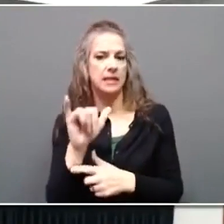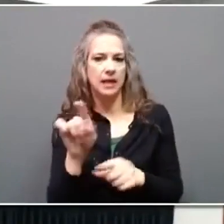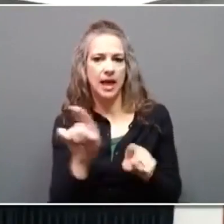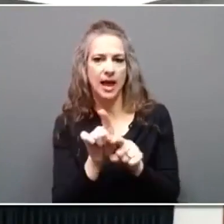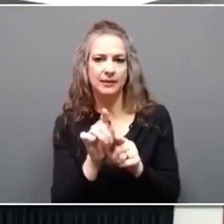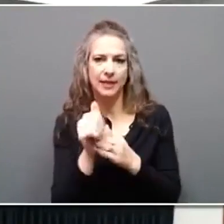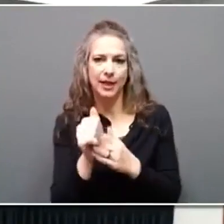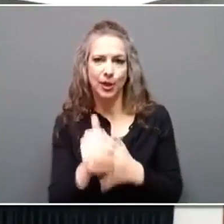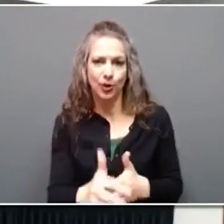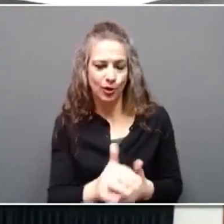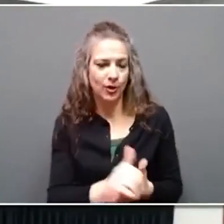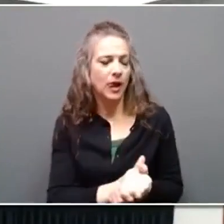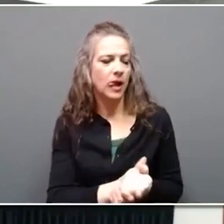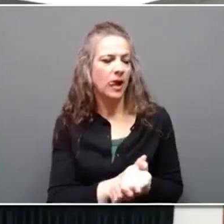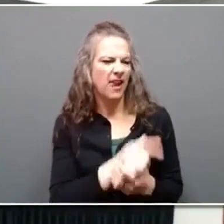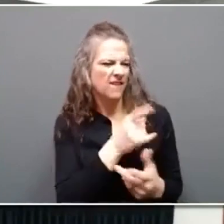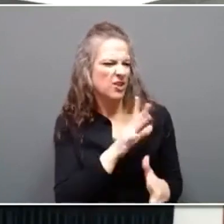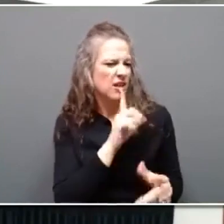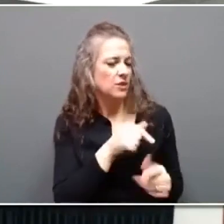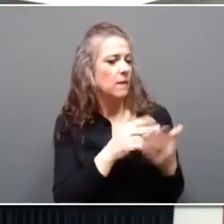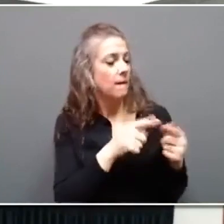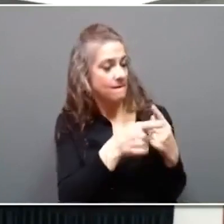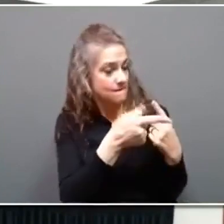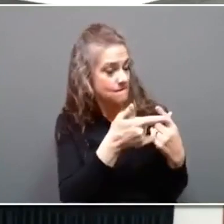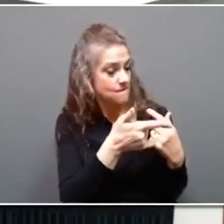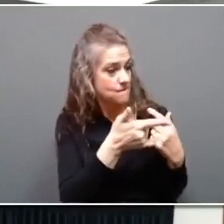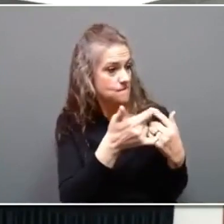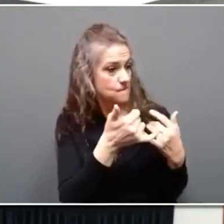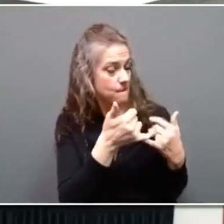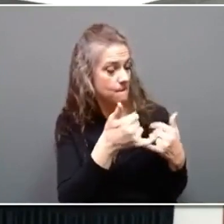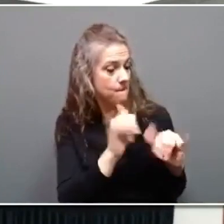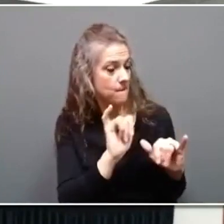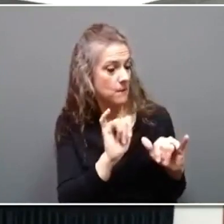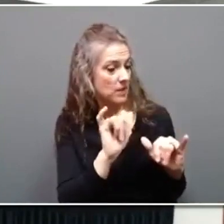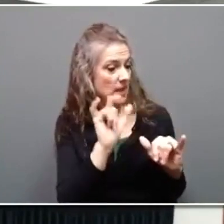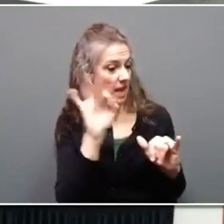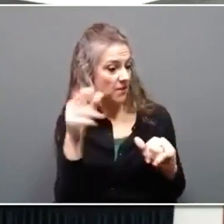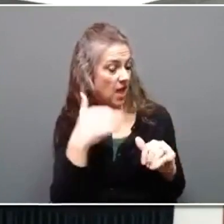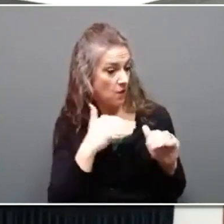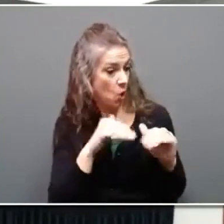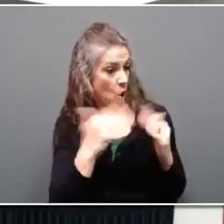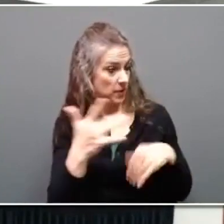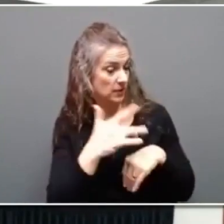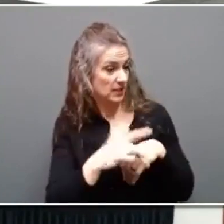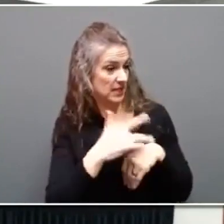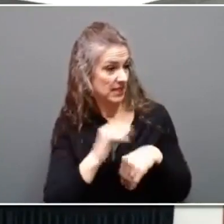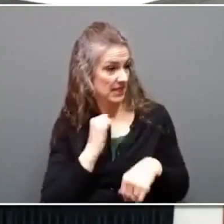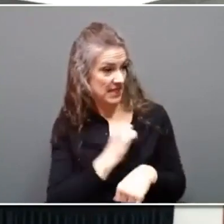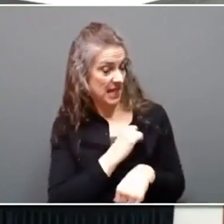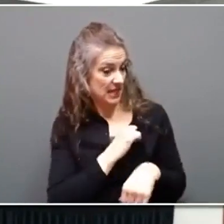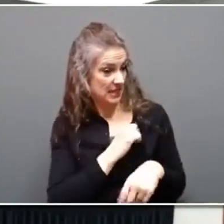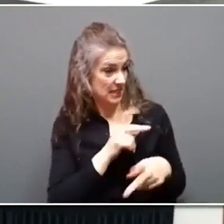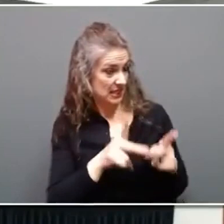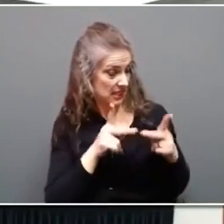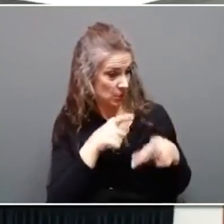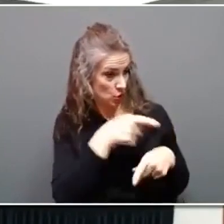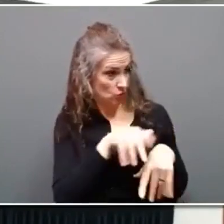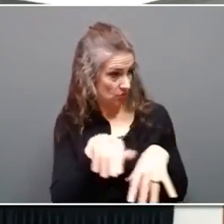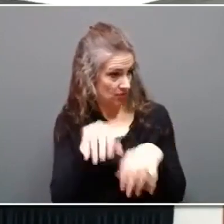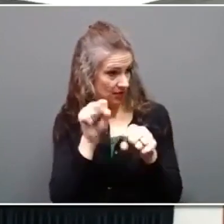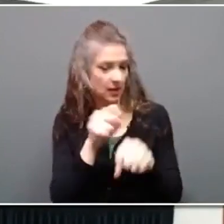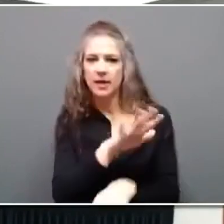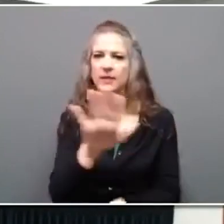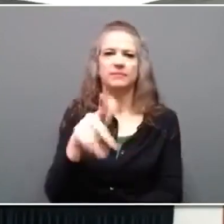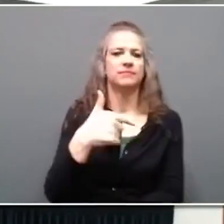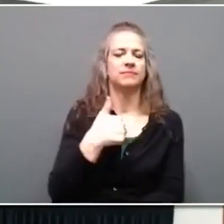but are you still ruling out if there is an open Senate seat in 2026, ruling out a run for that seat? I'm completely and